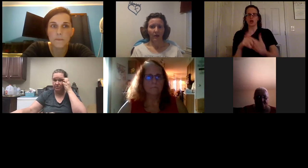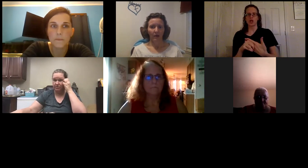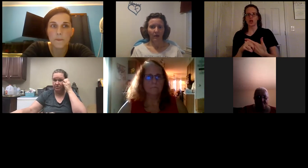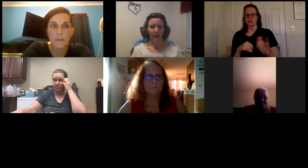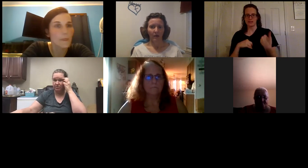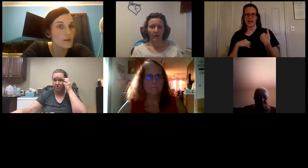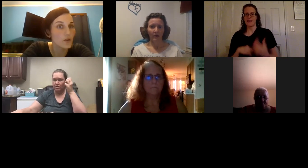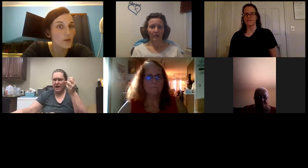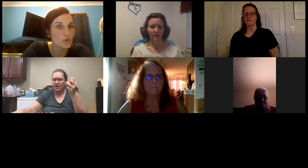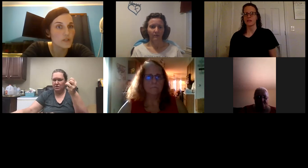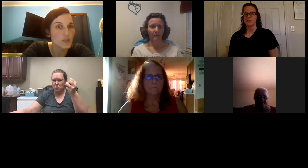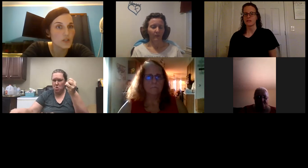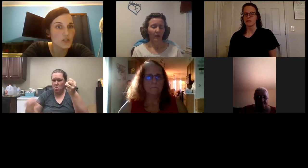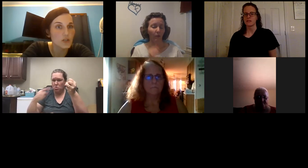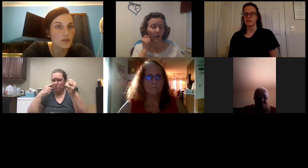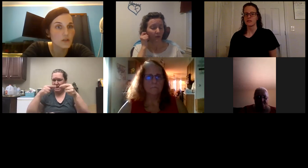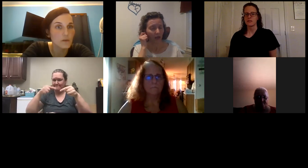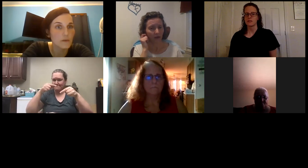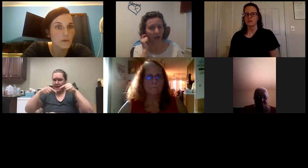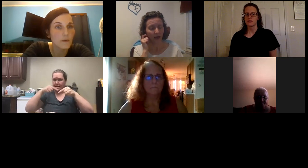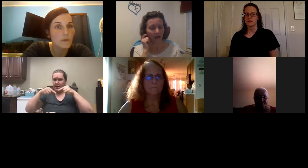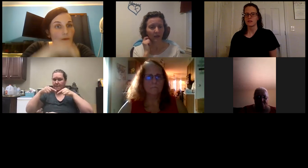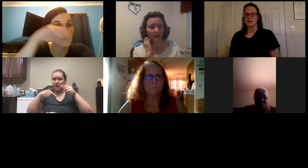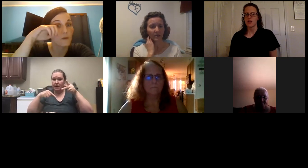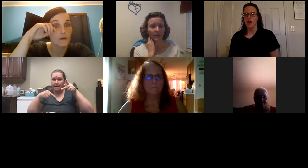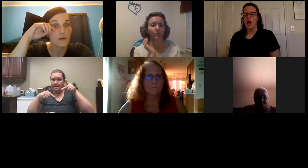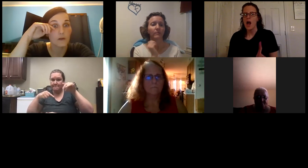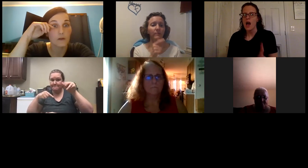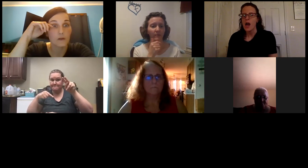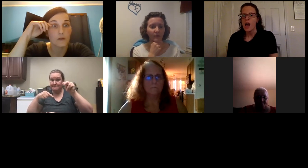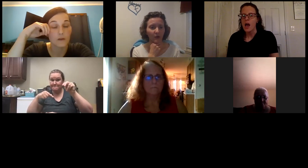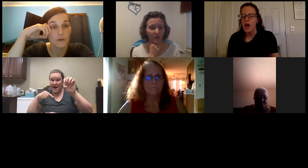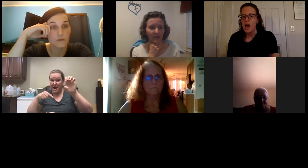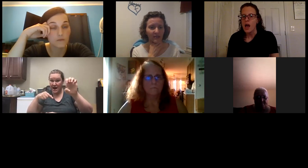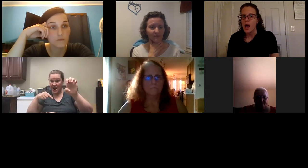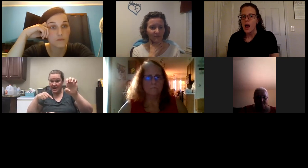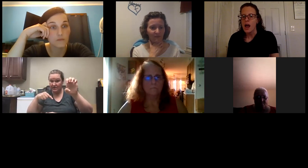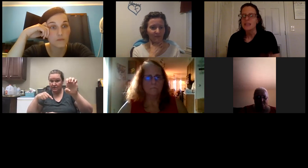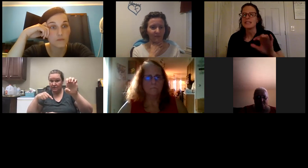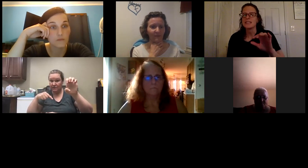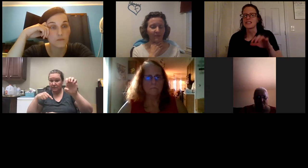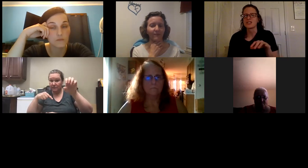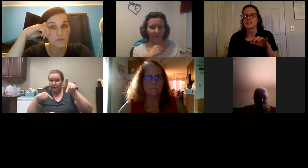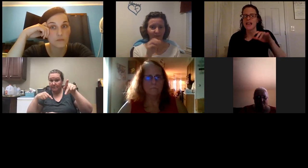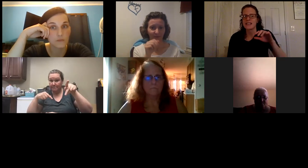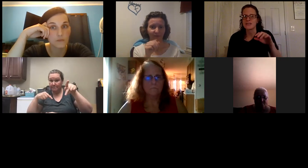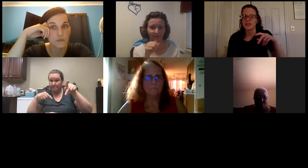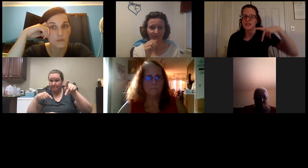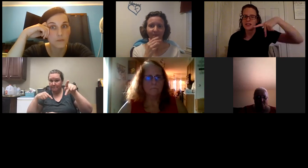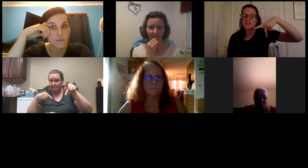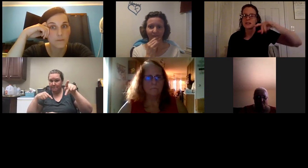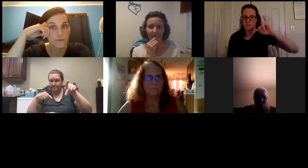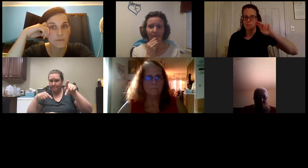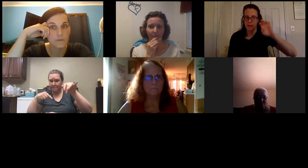you have more questions well i i can't oh sorry yes she's asking for